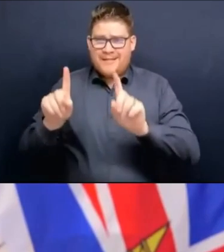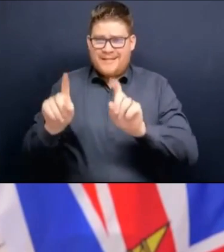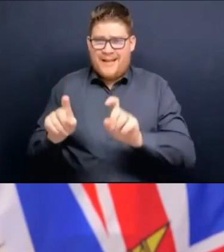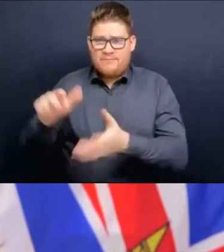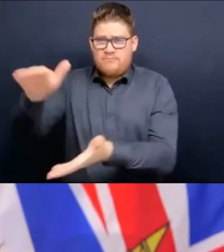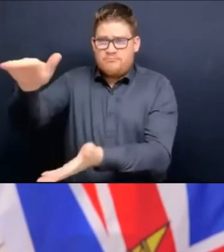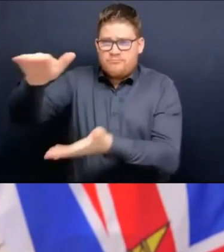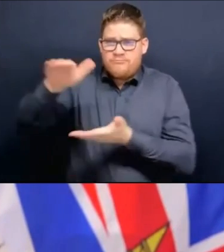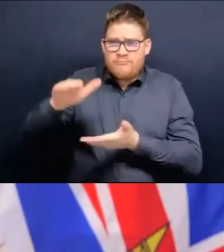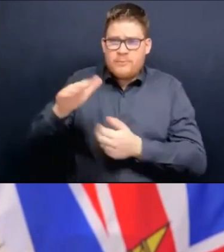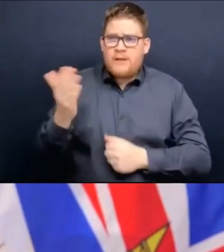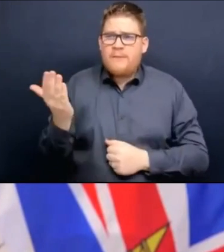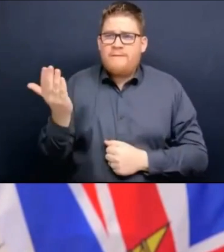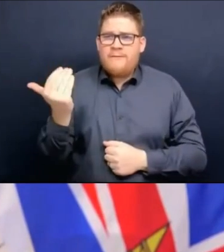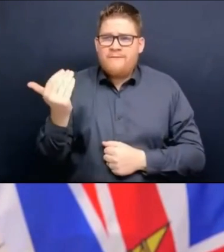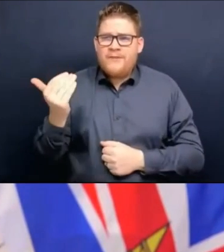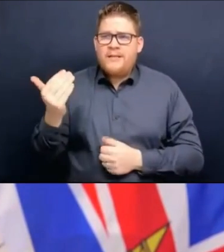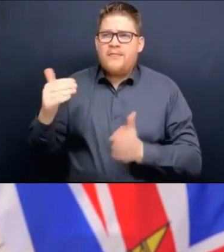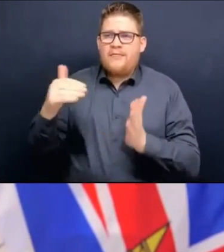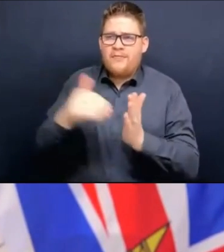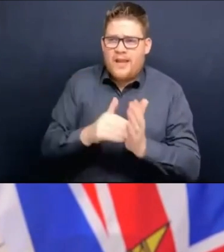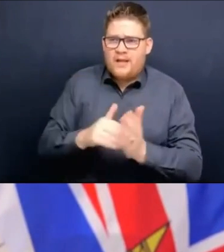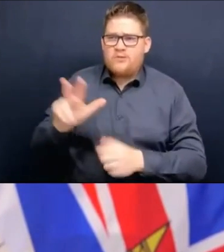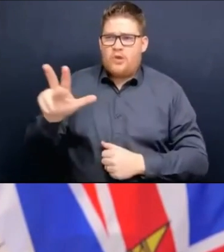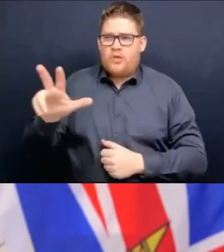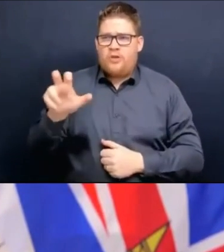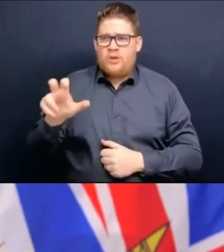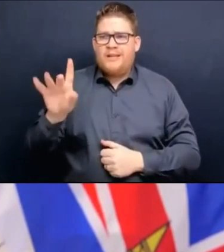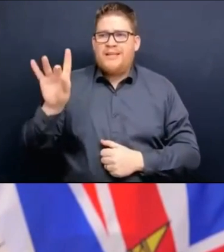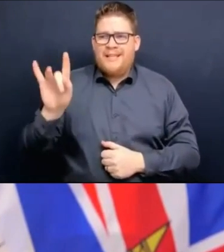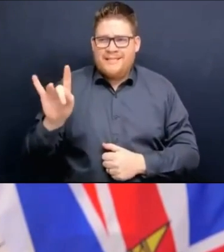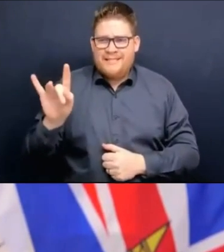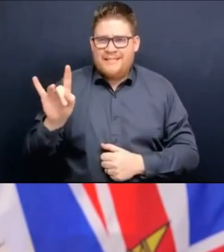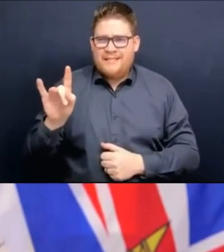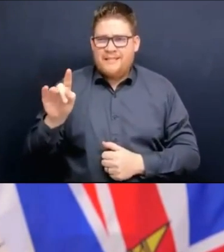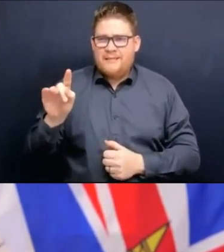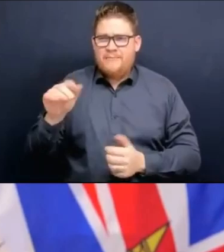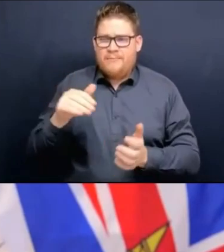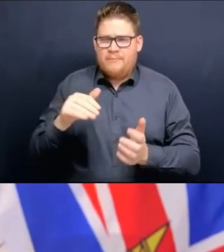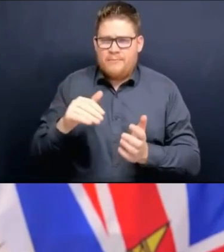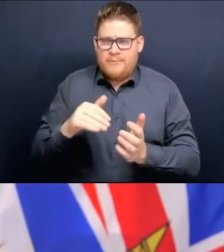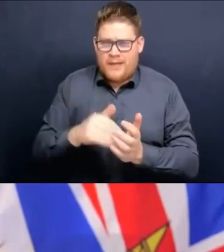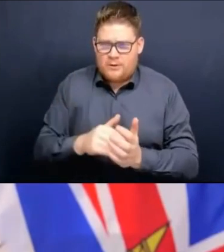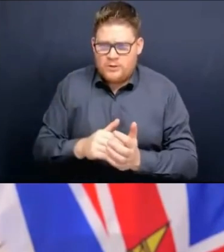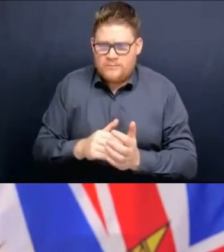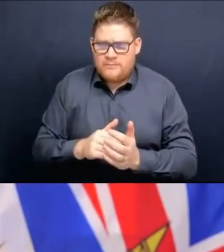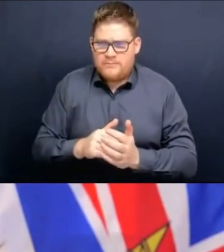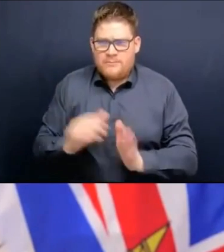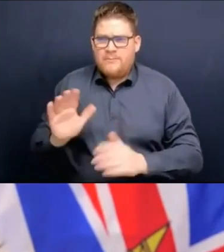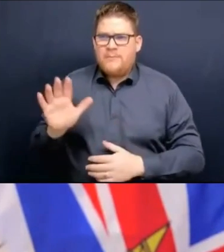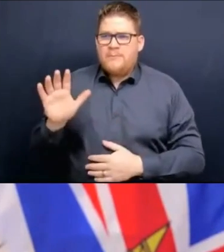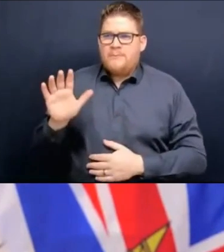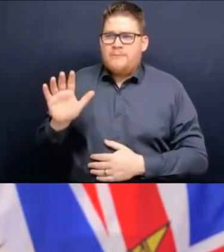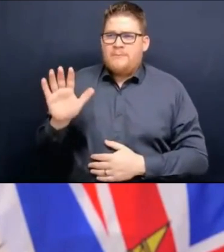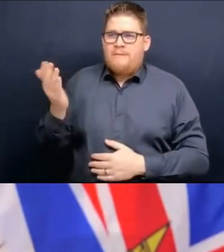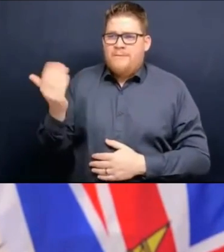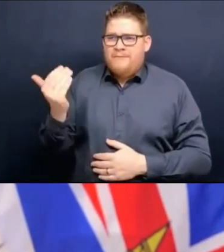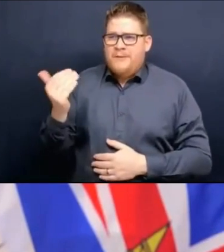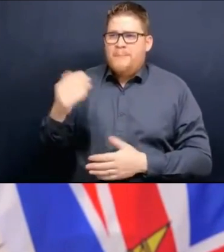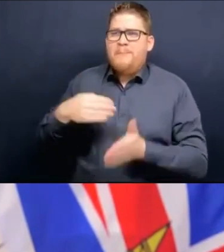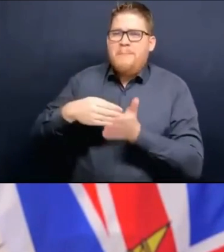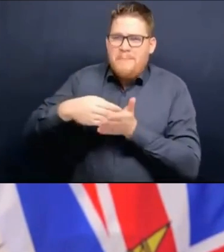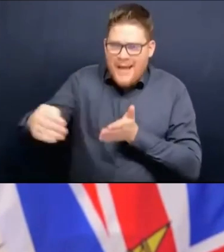,318,006 tests. Also, as of February 11, we had deployed 7